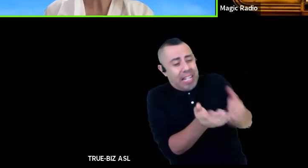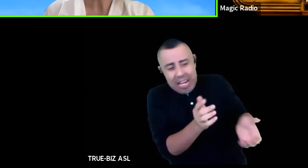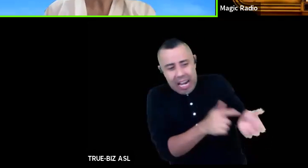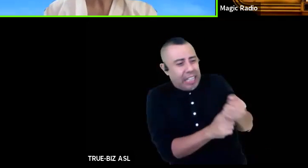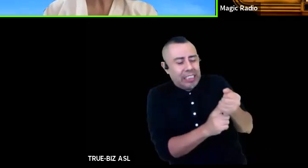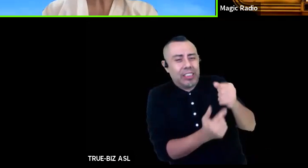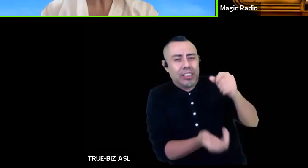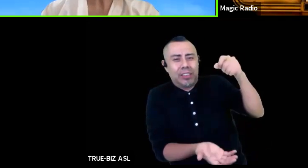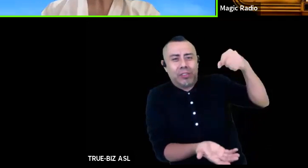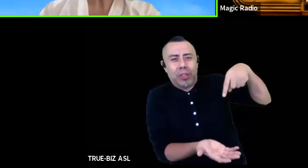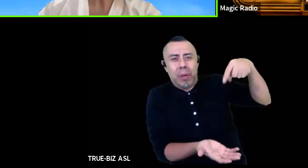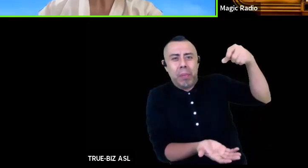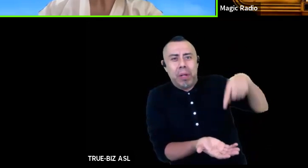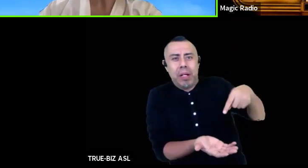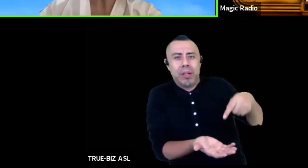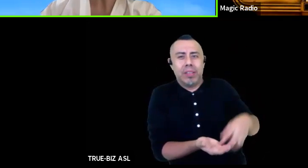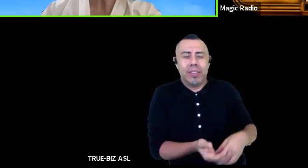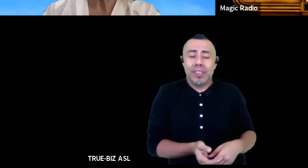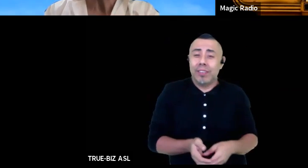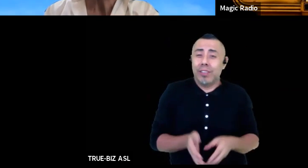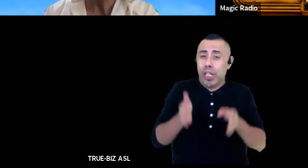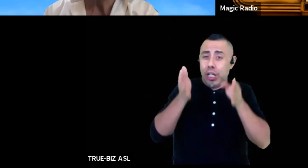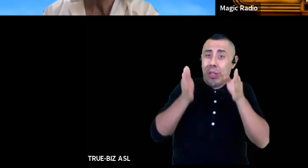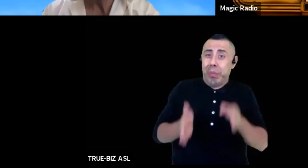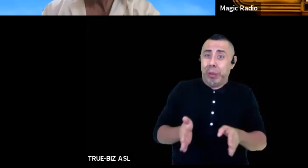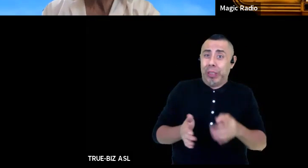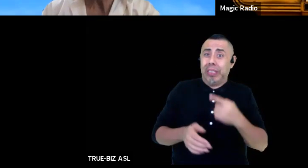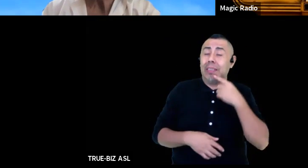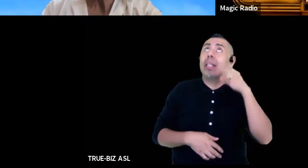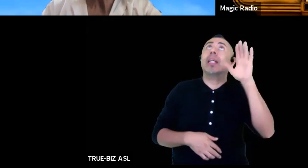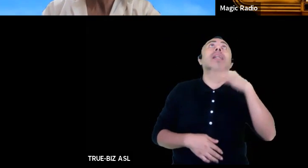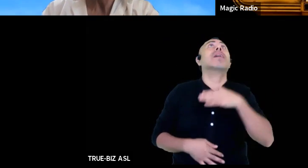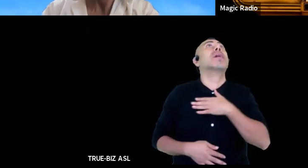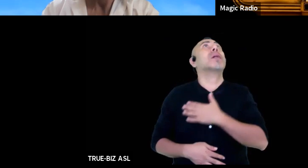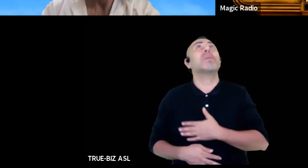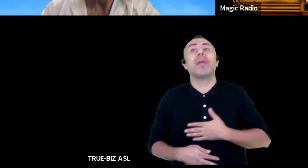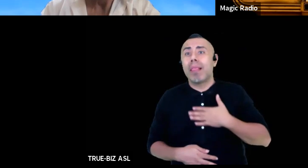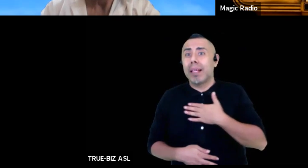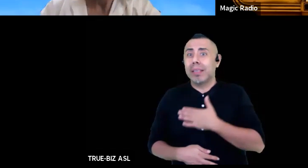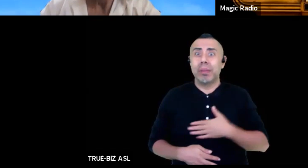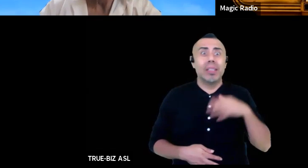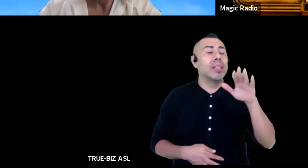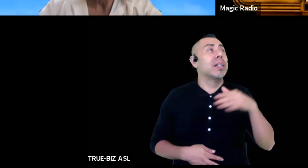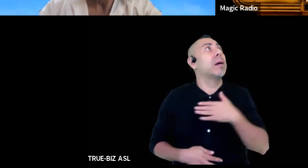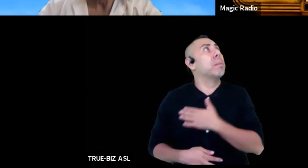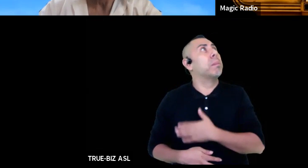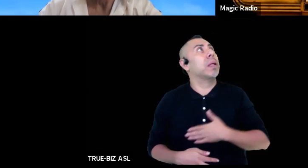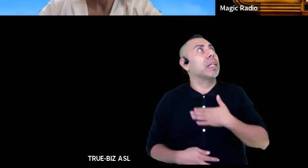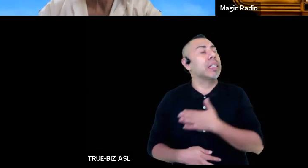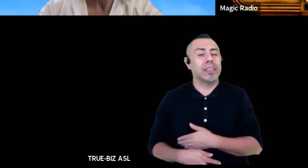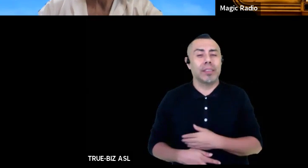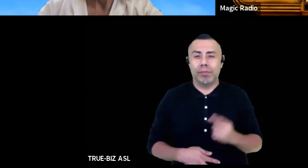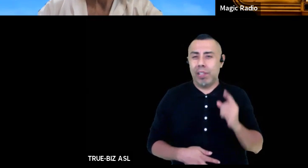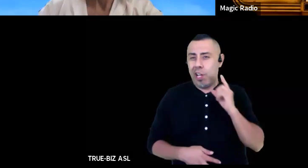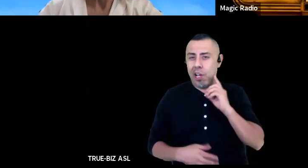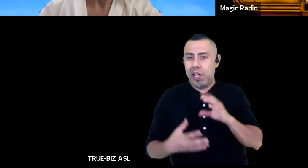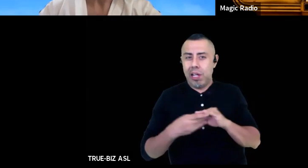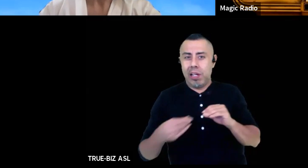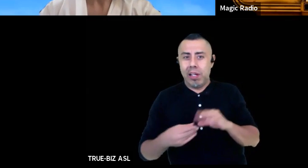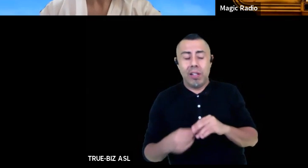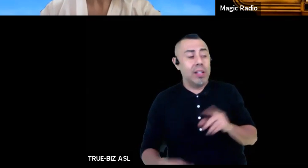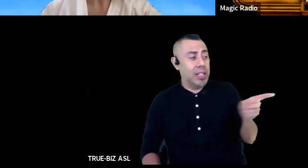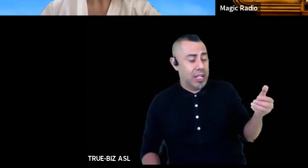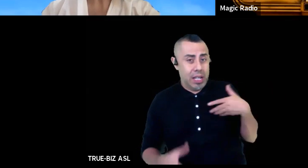please please please please oh he holds the bucket out as the cloud passes over his head